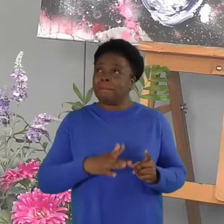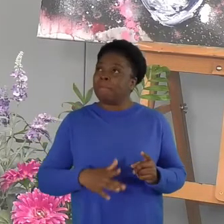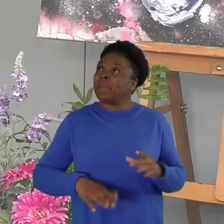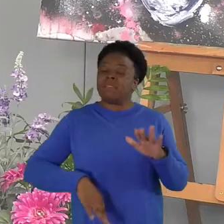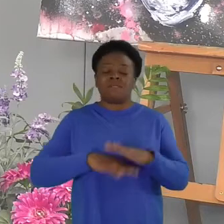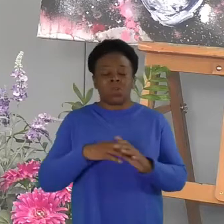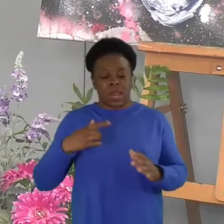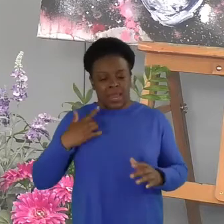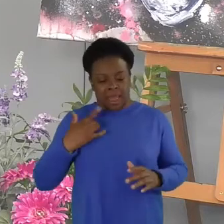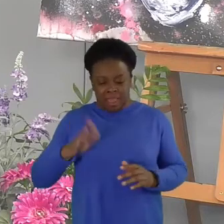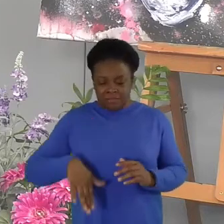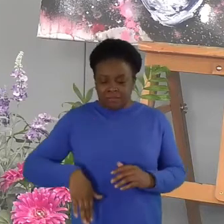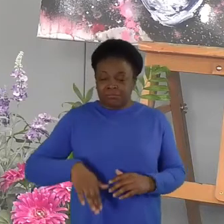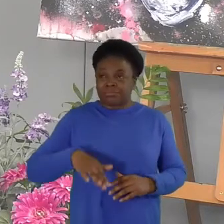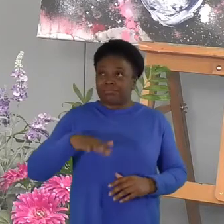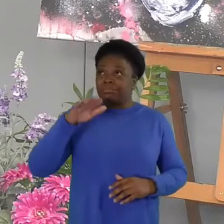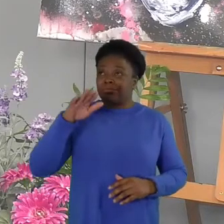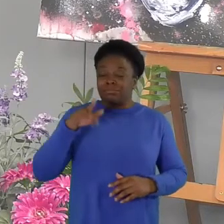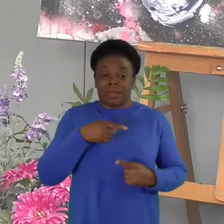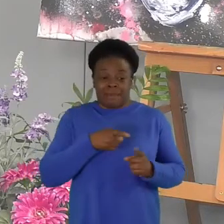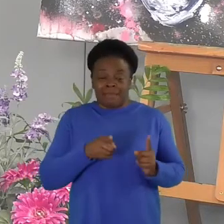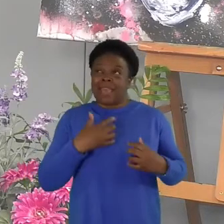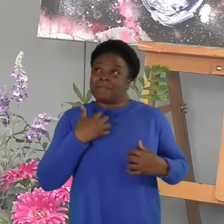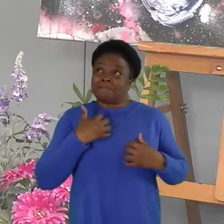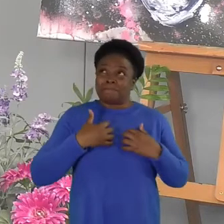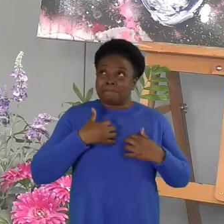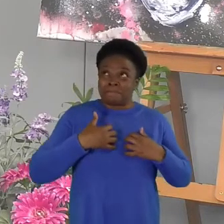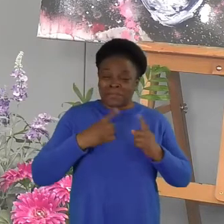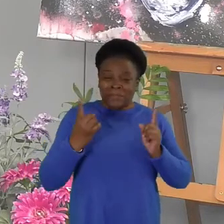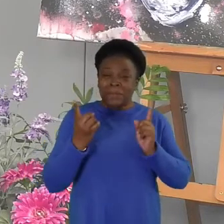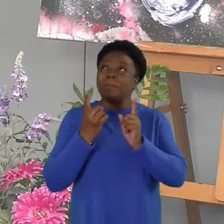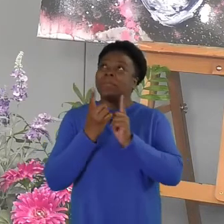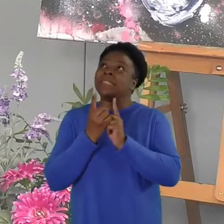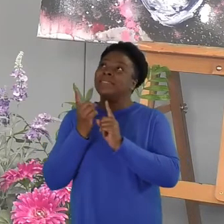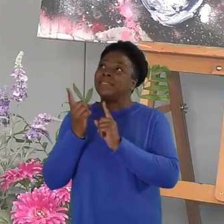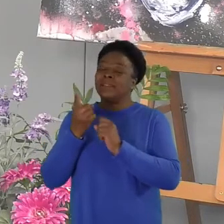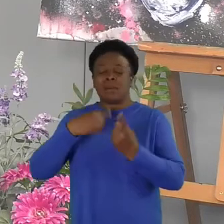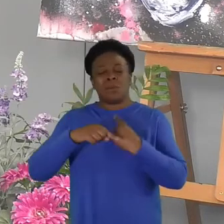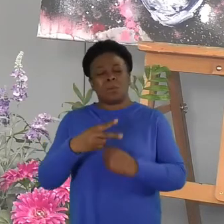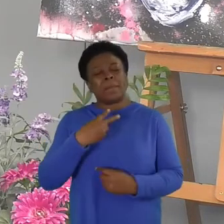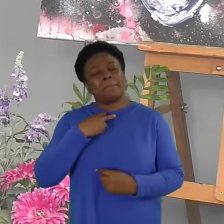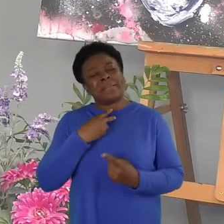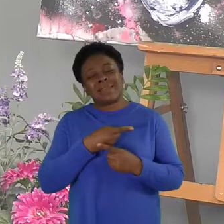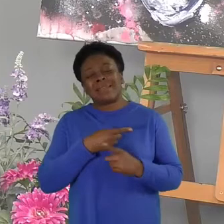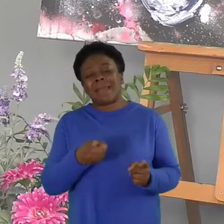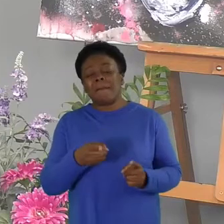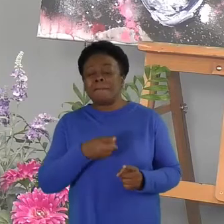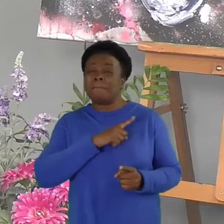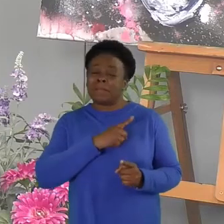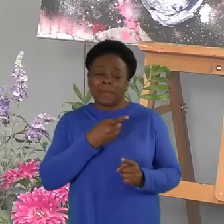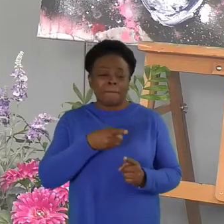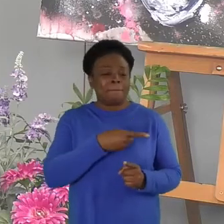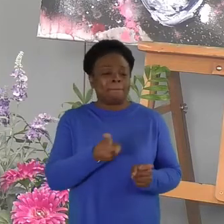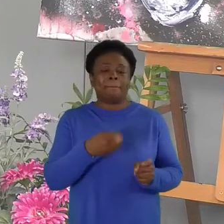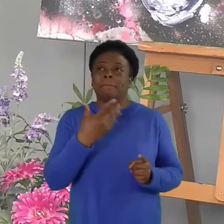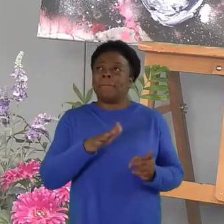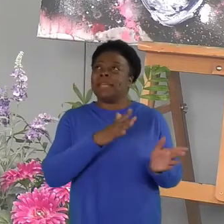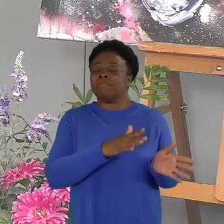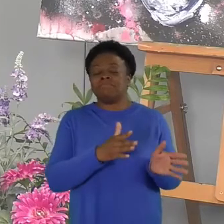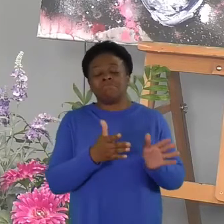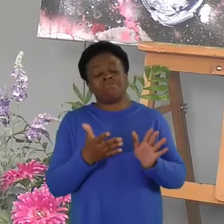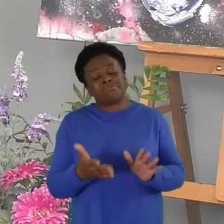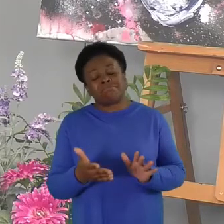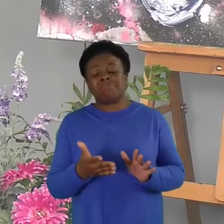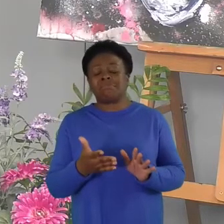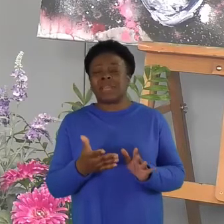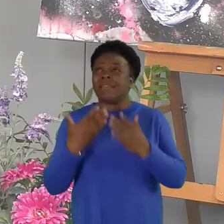to seeing you face to face. Lord, we miss them so much and all that they meant to us. Thank you for all